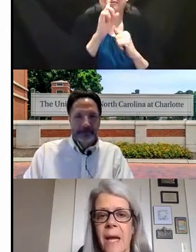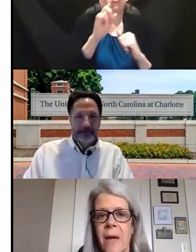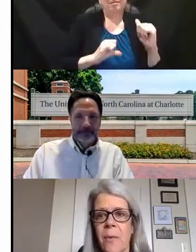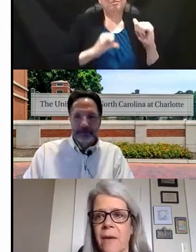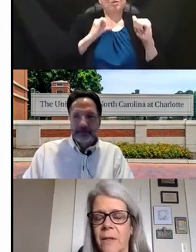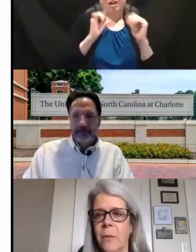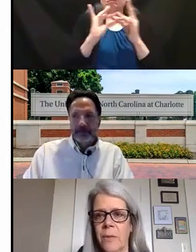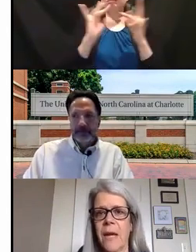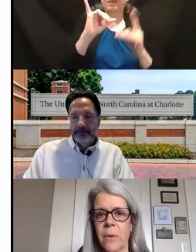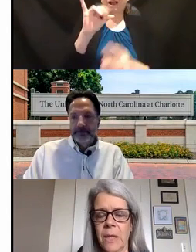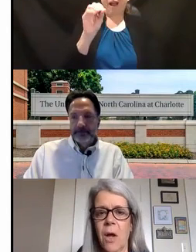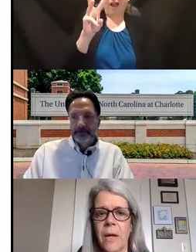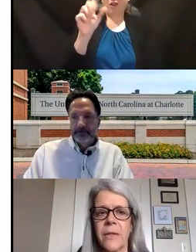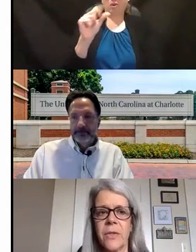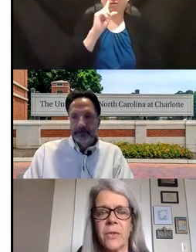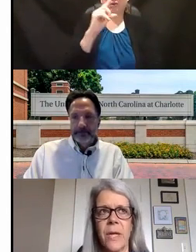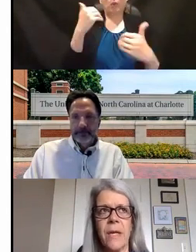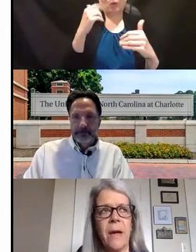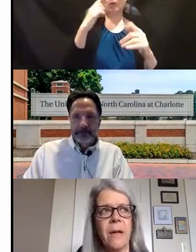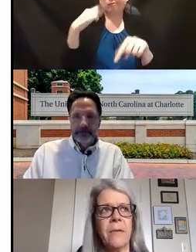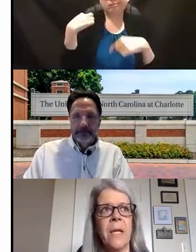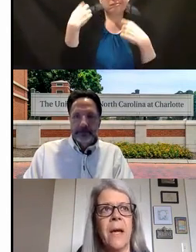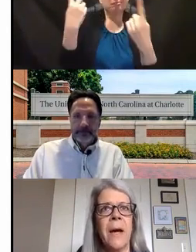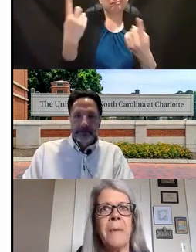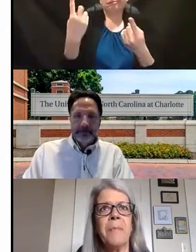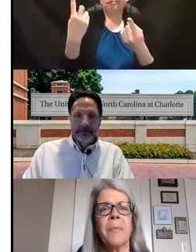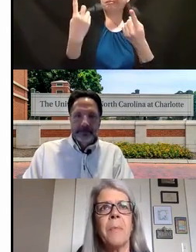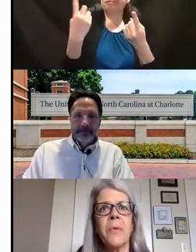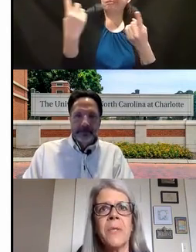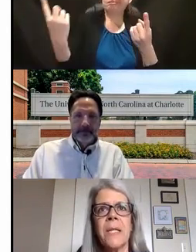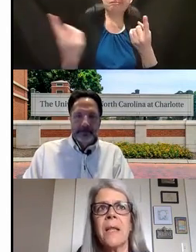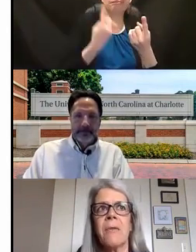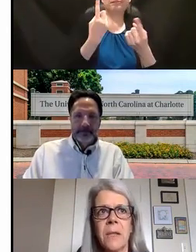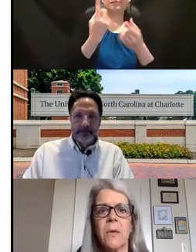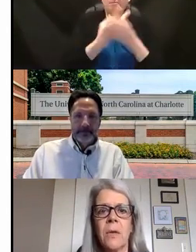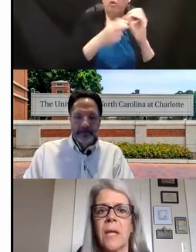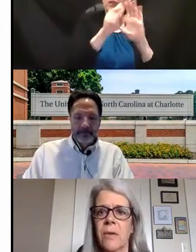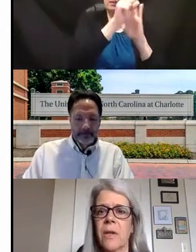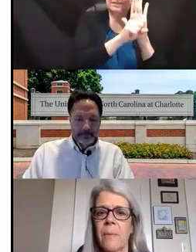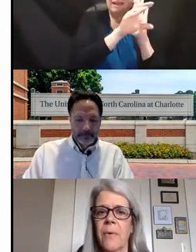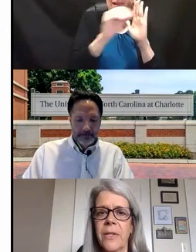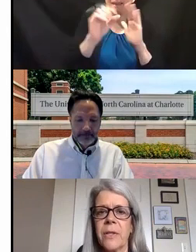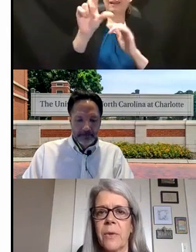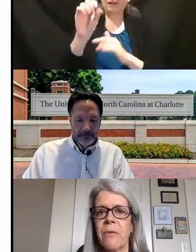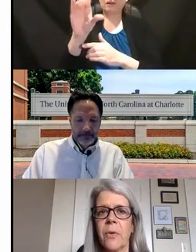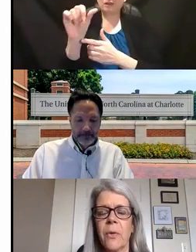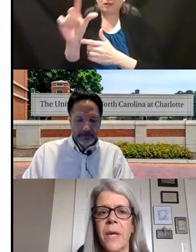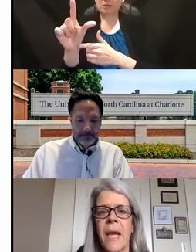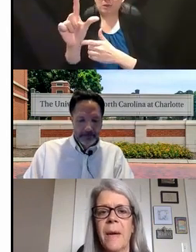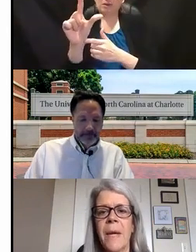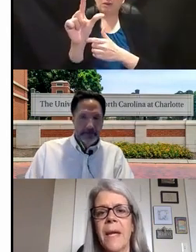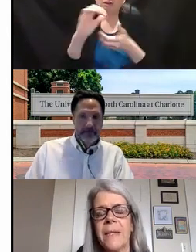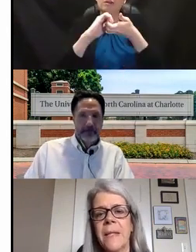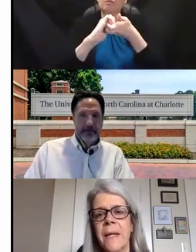to say in Iowa, I feel like we've had a really long history of both state level and local level collaboration with Voc